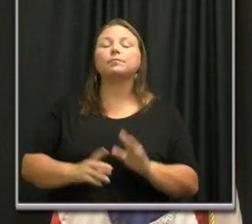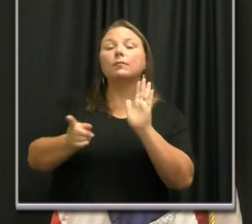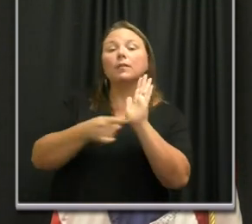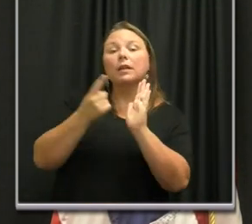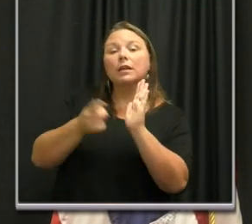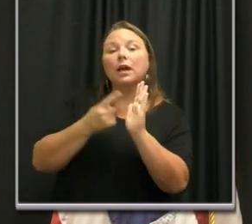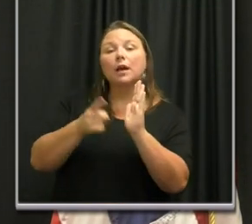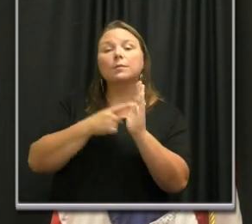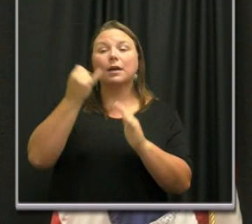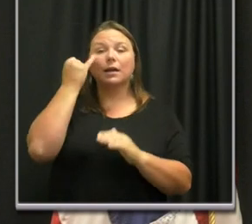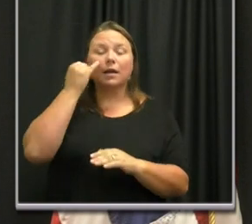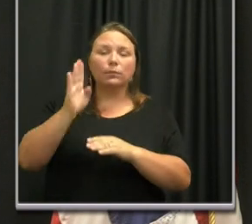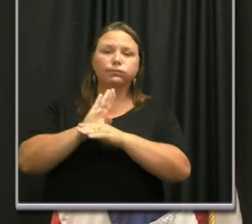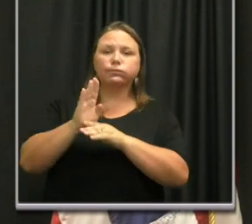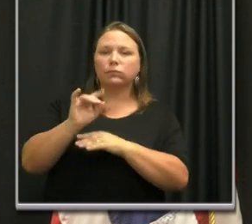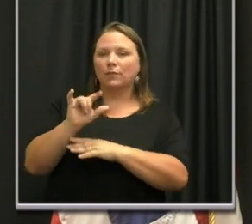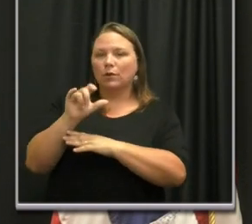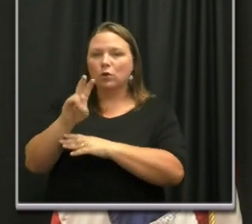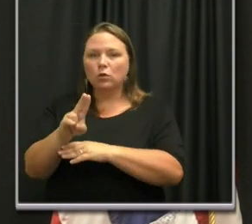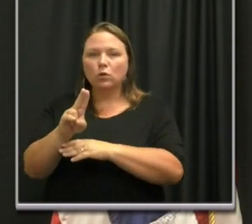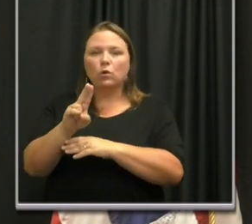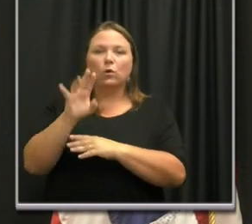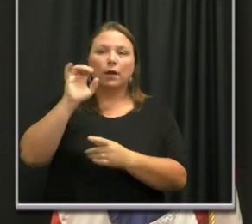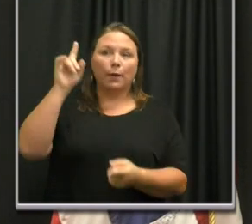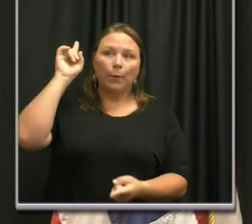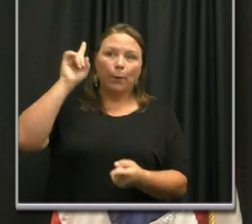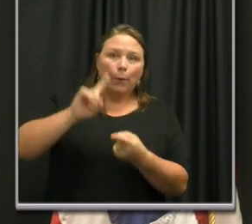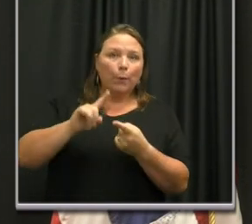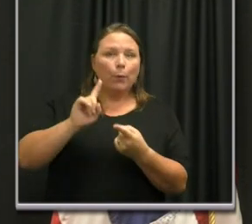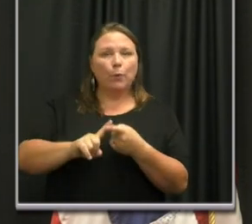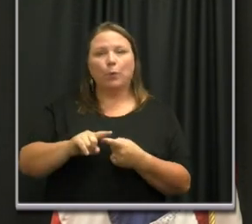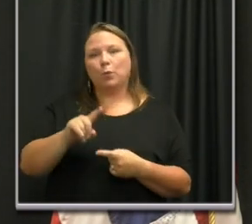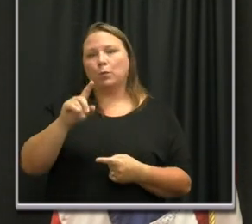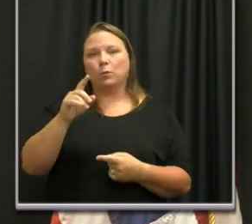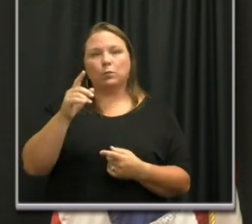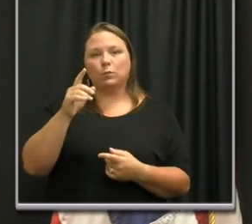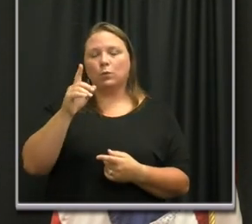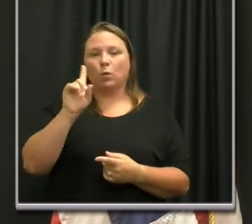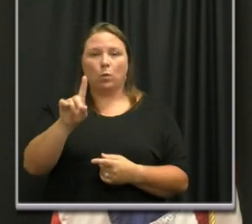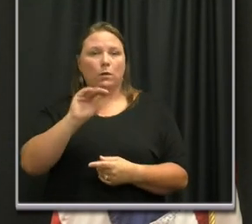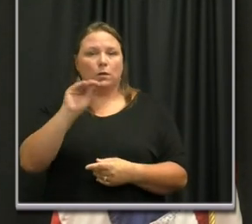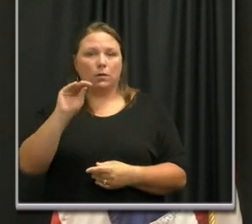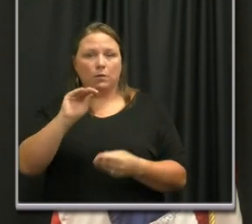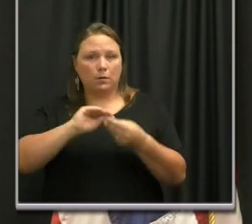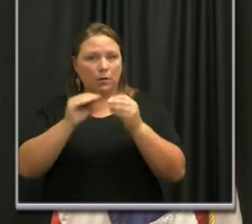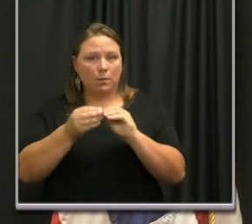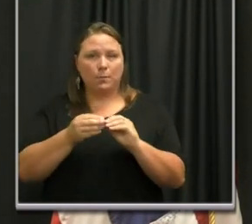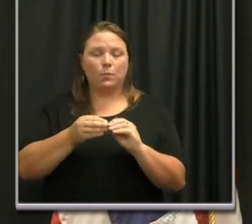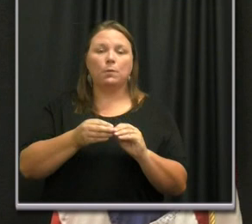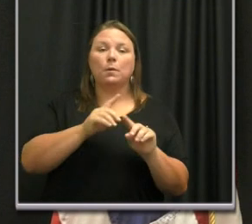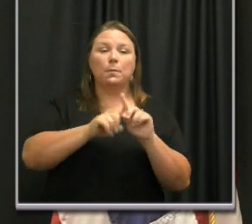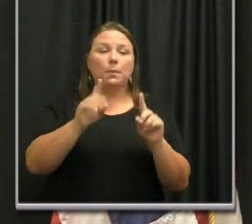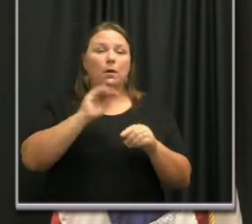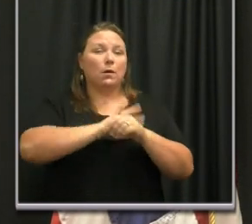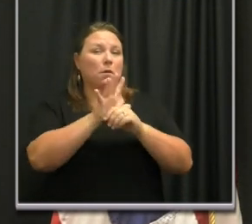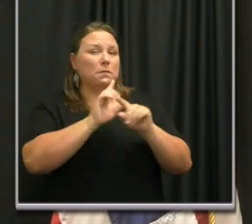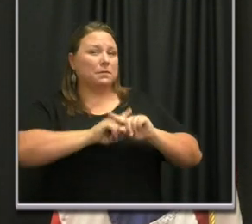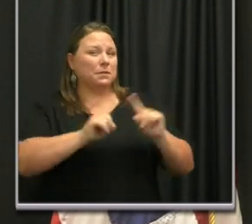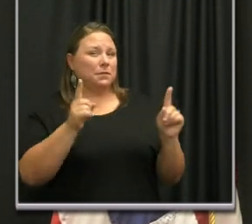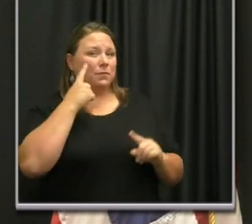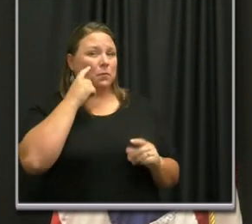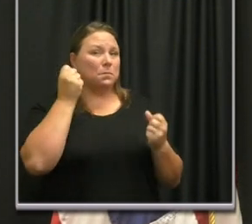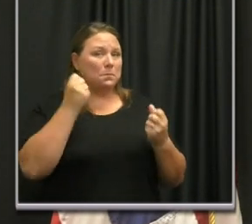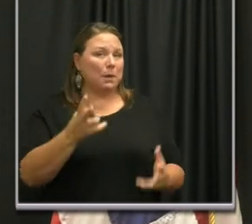in a very busy flu season, the hospital capacity could get down to the single digits. But COVID-19 is different for many reasons.